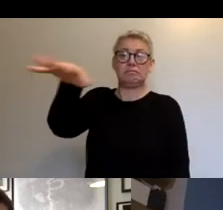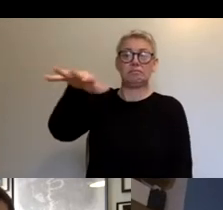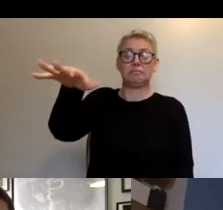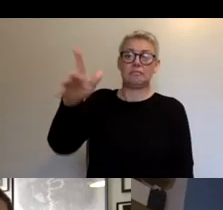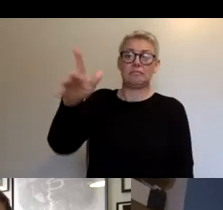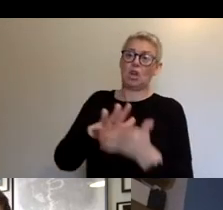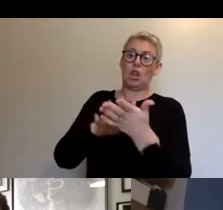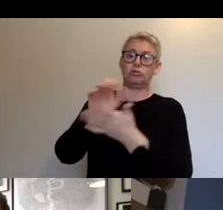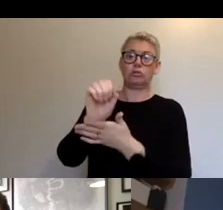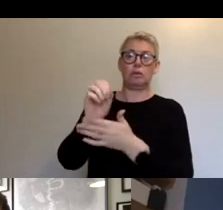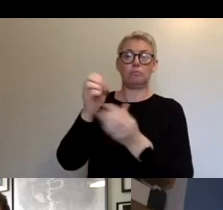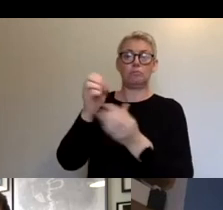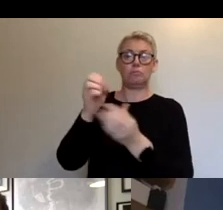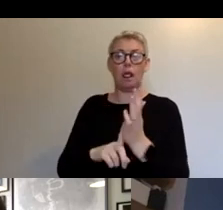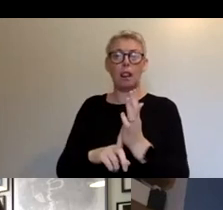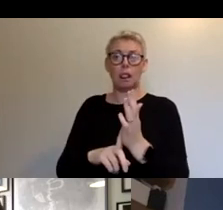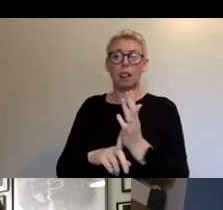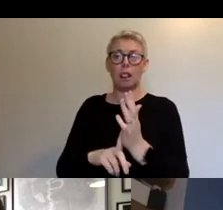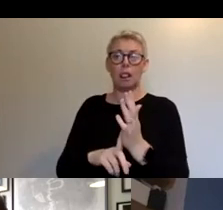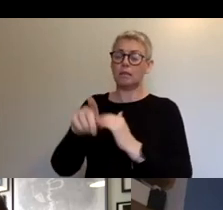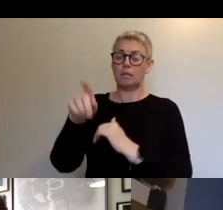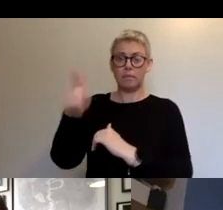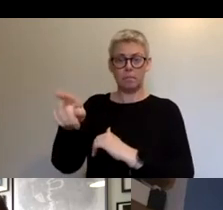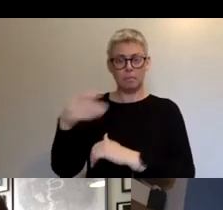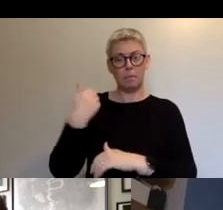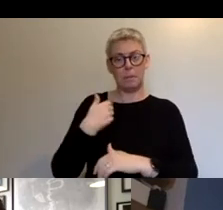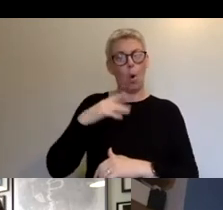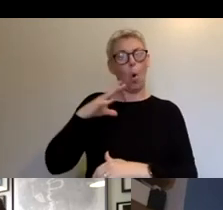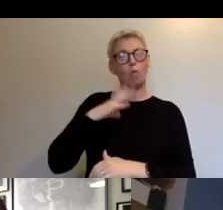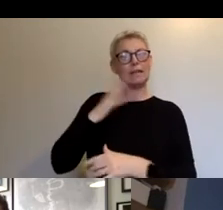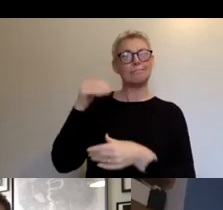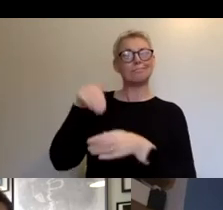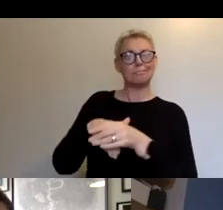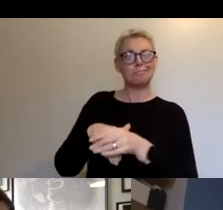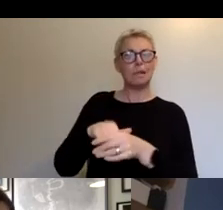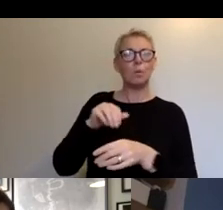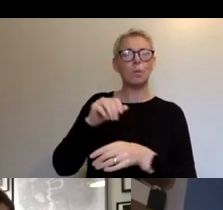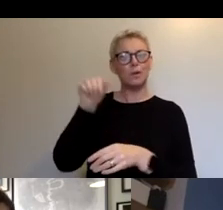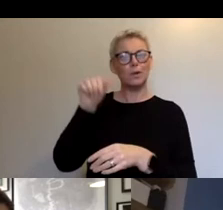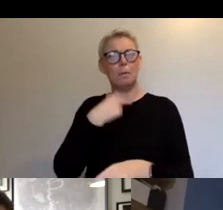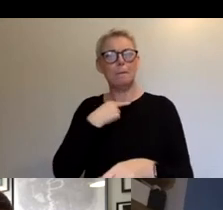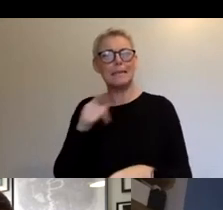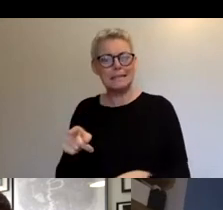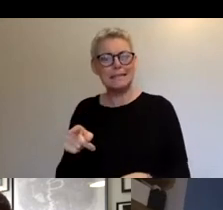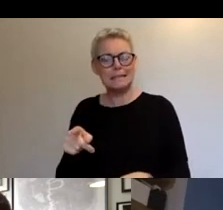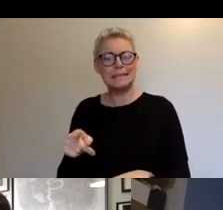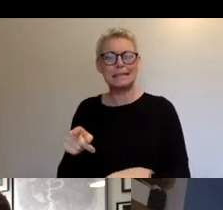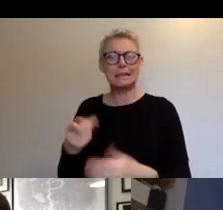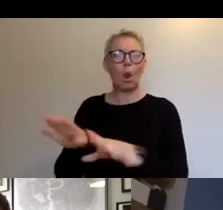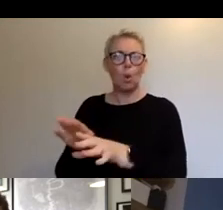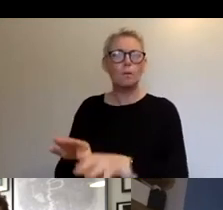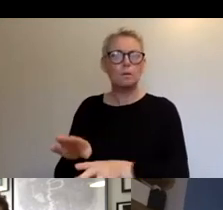in Bristol, the people who engaged in the scene, who really who would definitely miss it now that it's all shut. But